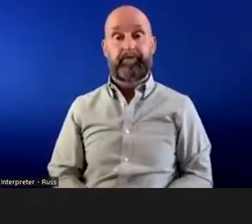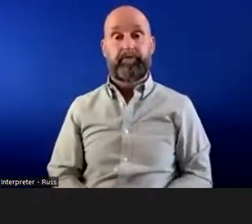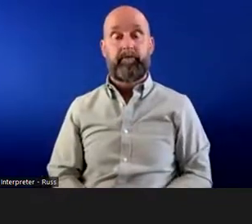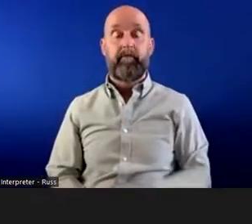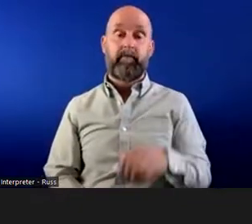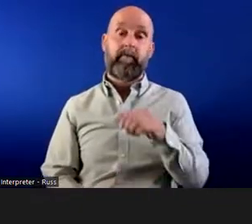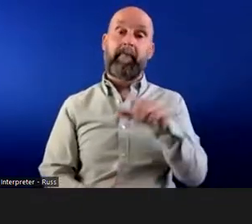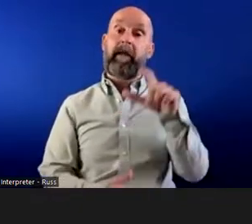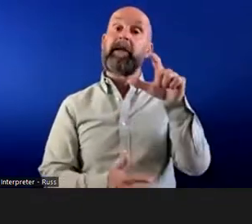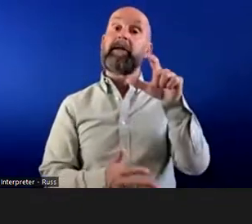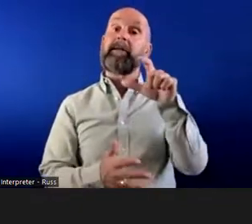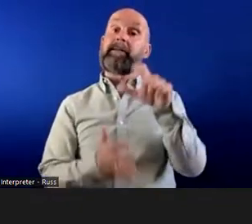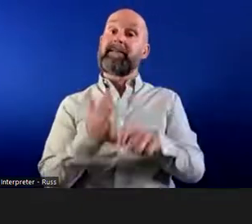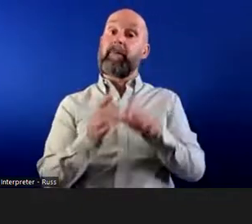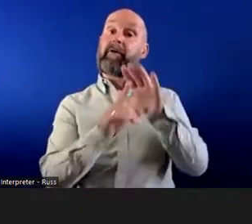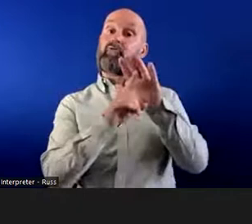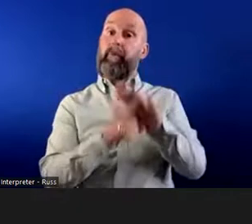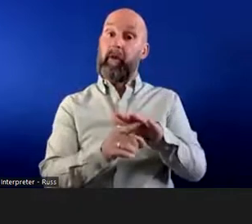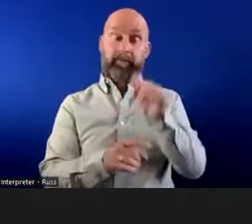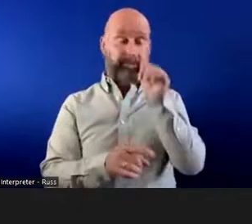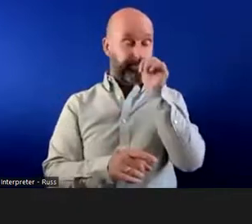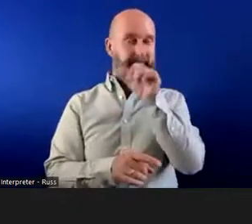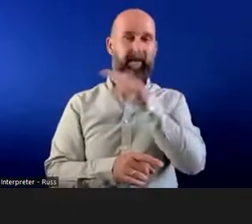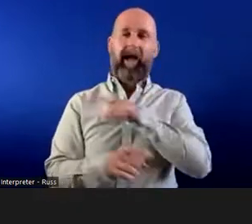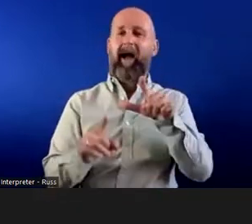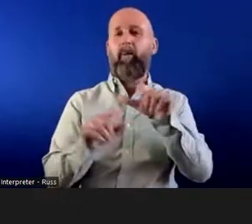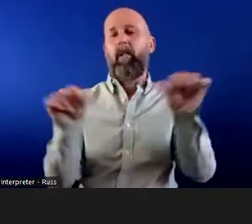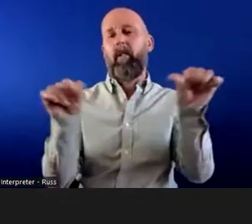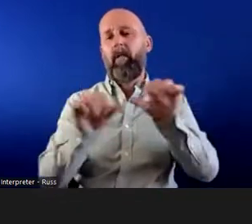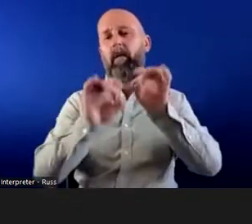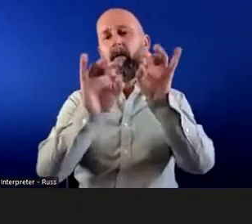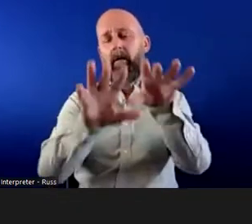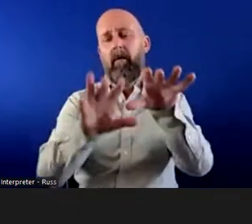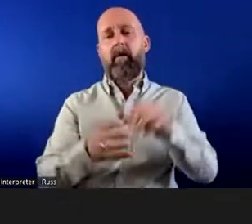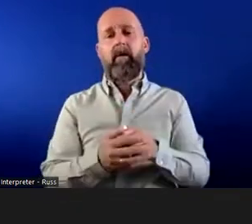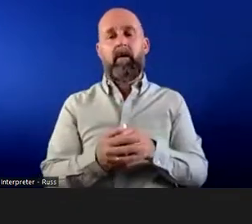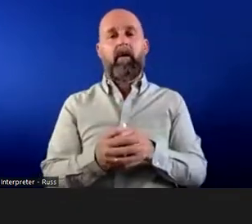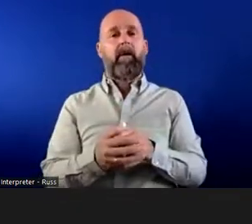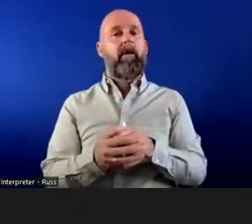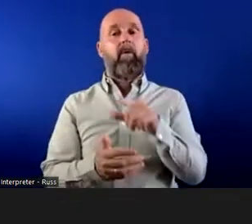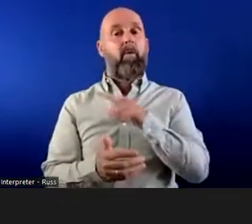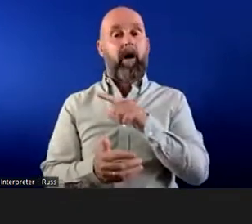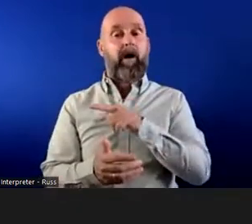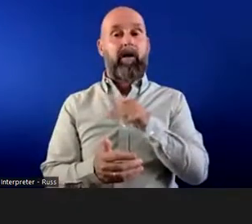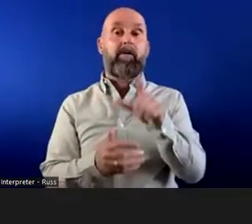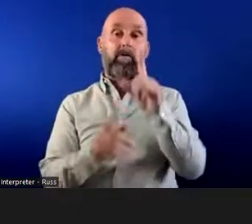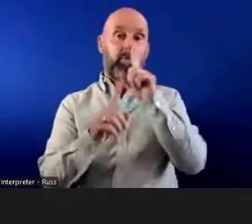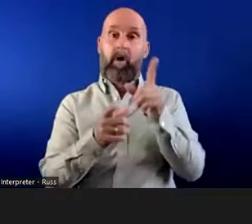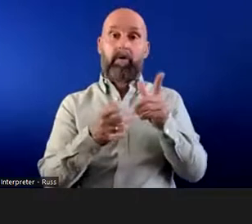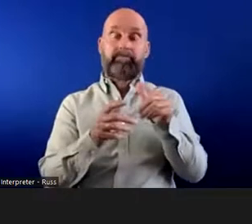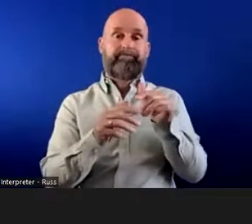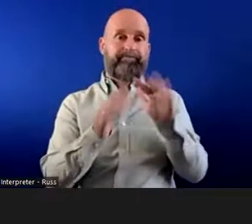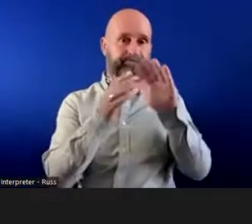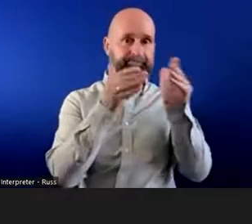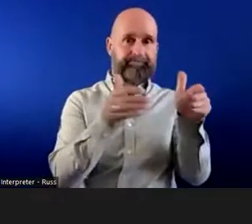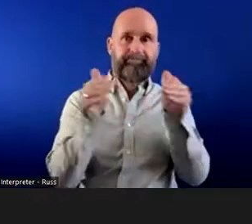Disability discrimination, I'm just going to give an overview around this. It's always going to be unlawful to treat an employee less